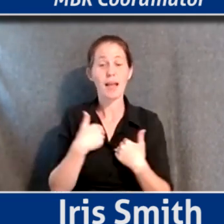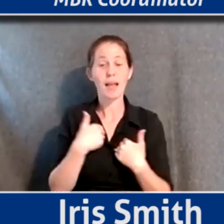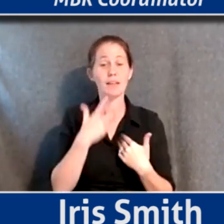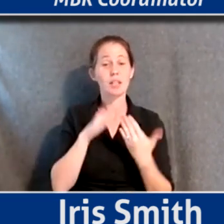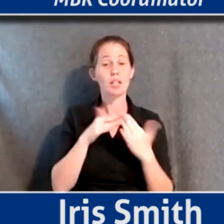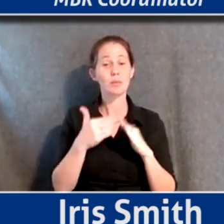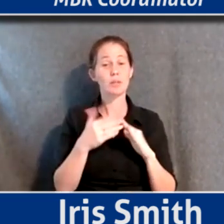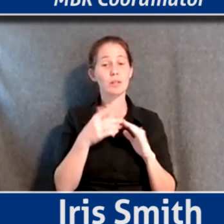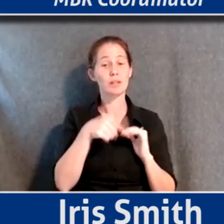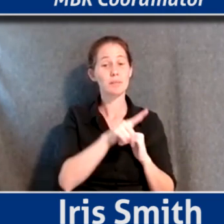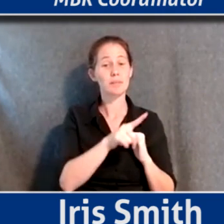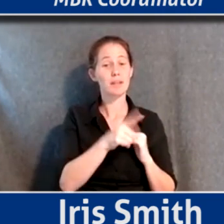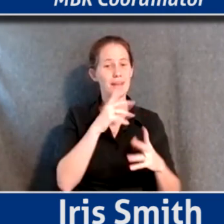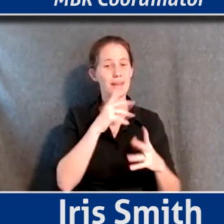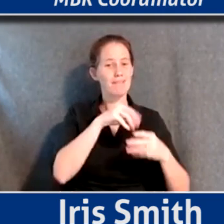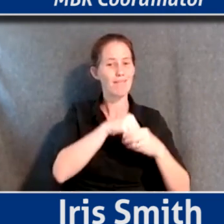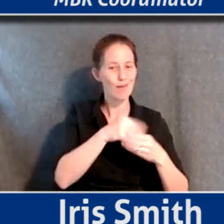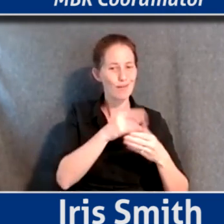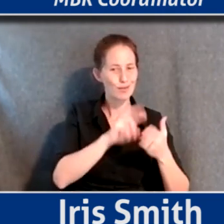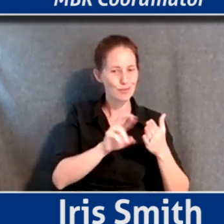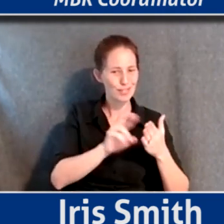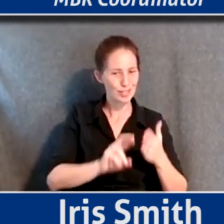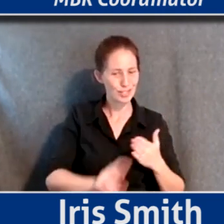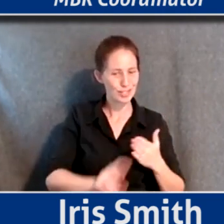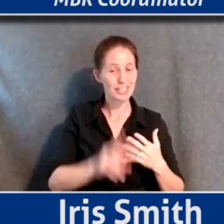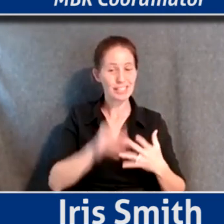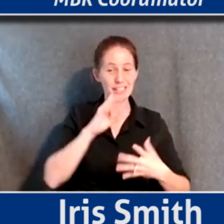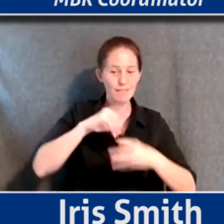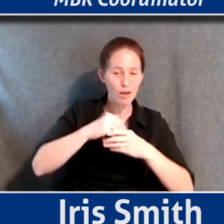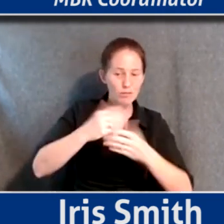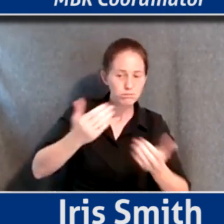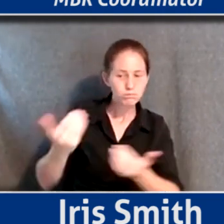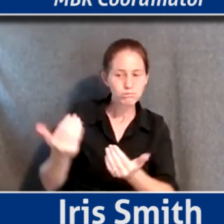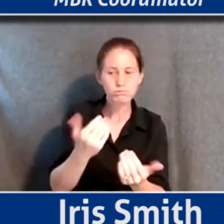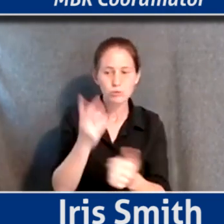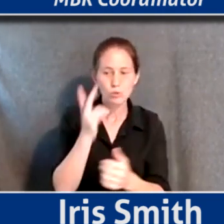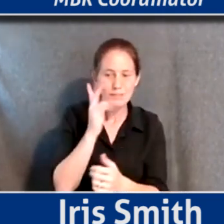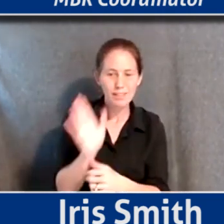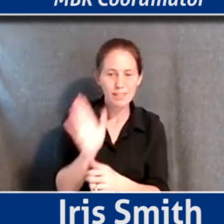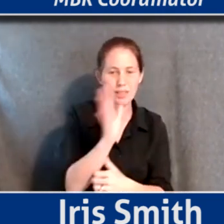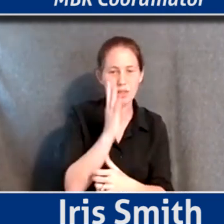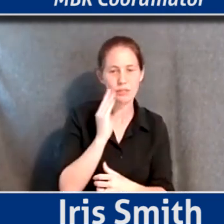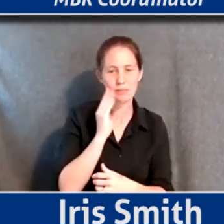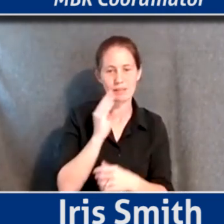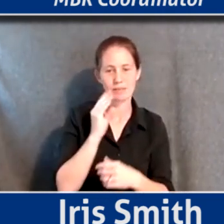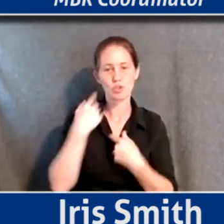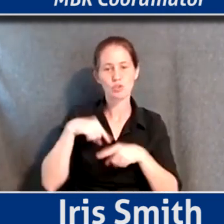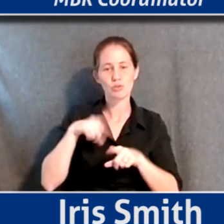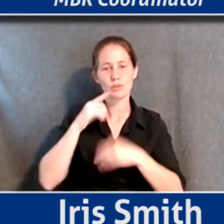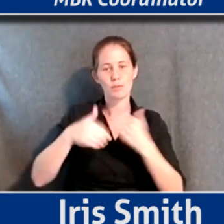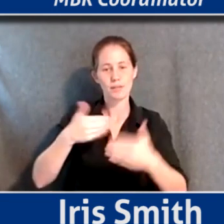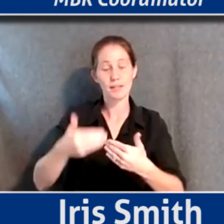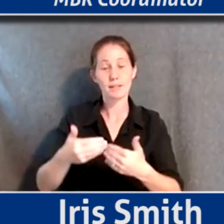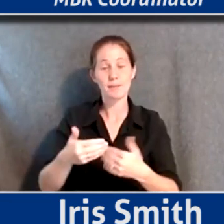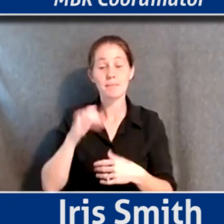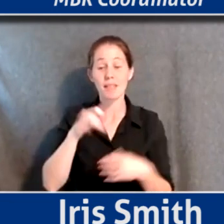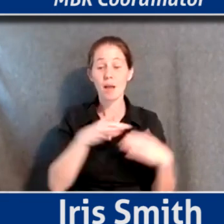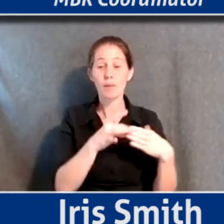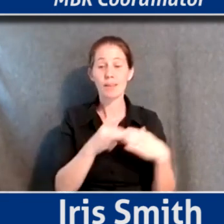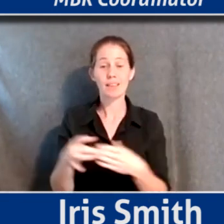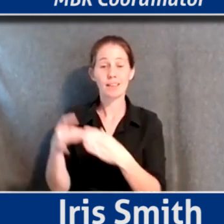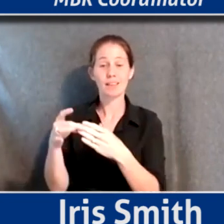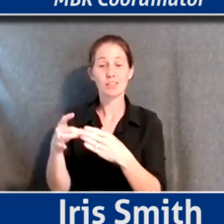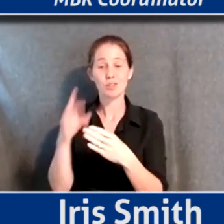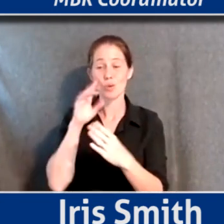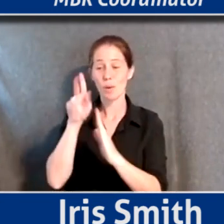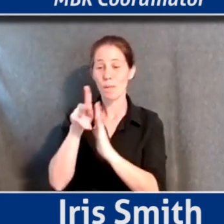community being part of the research and engage them in this process, which would lead to some